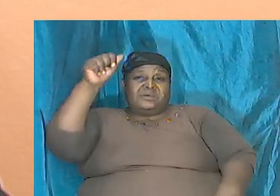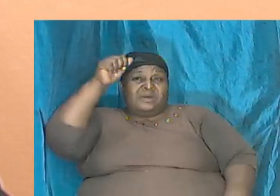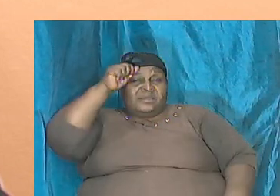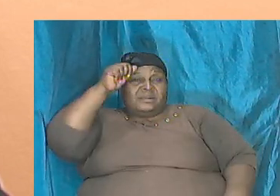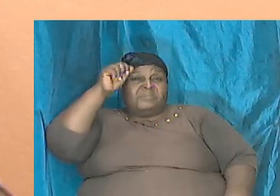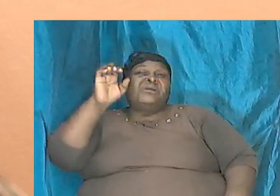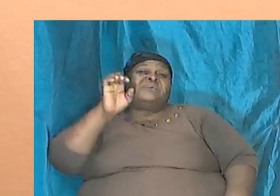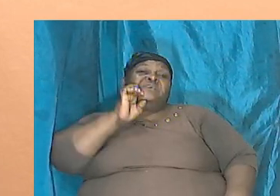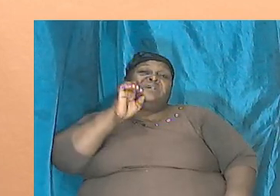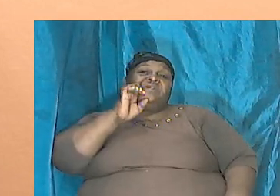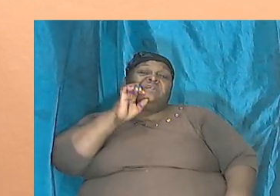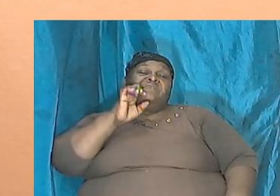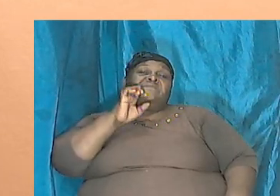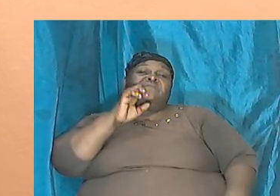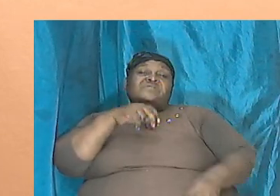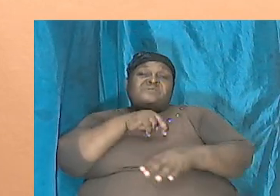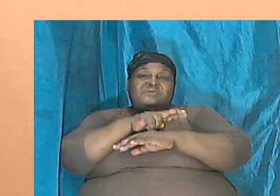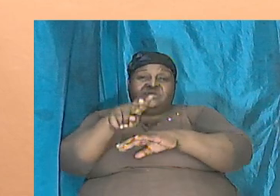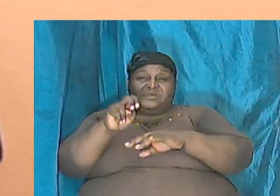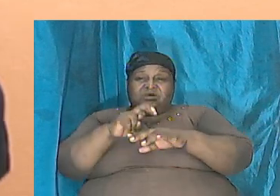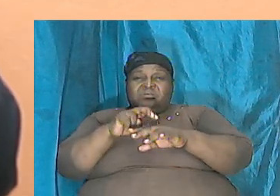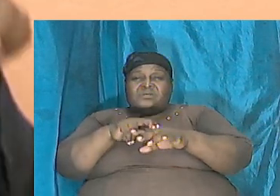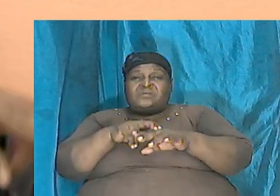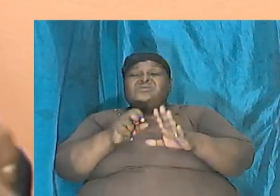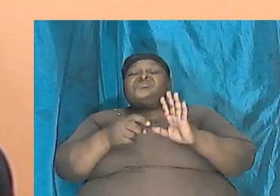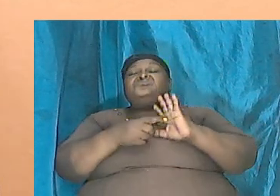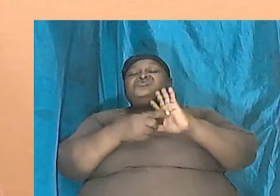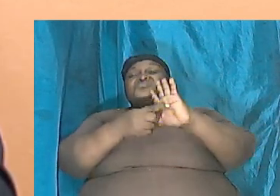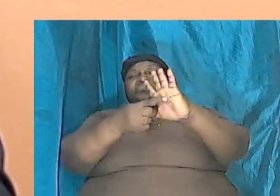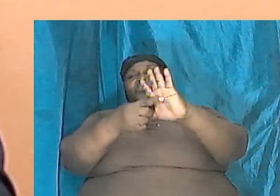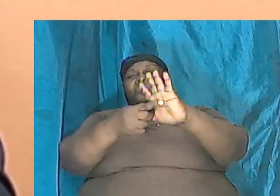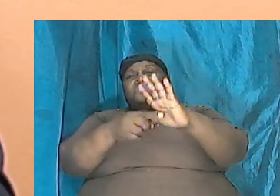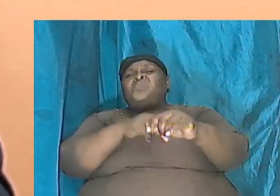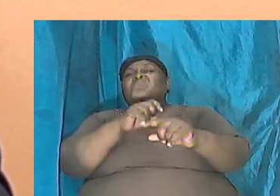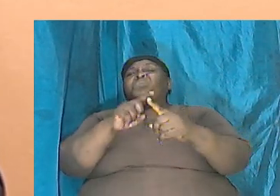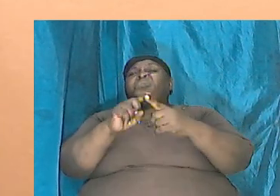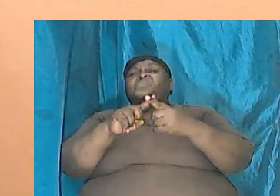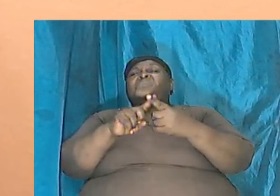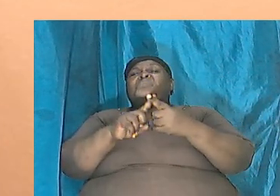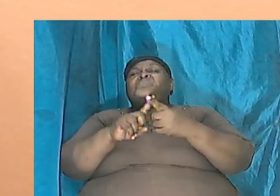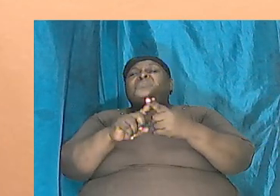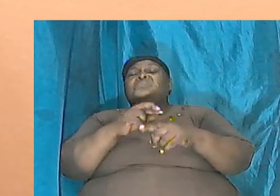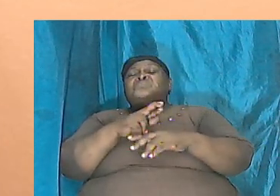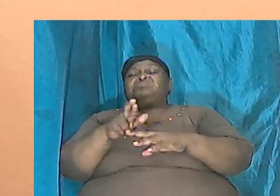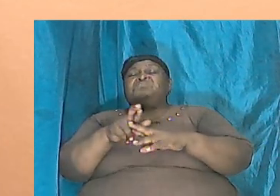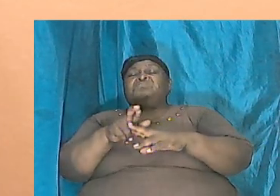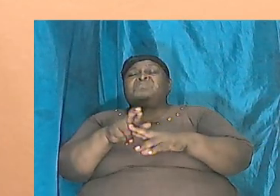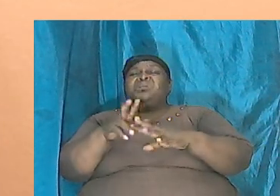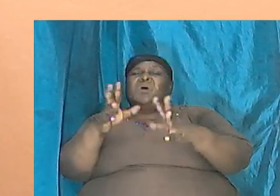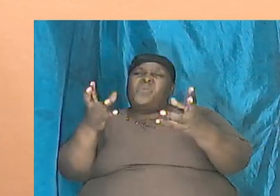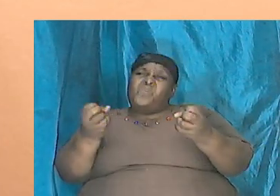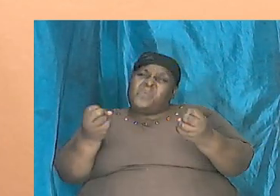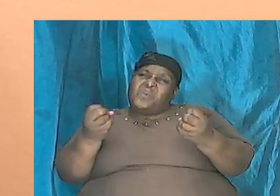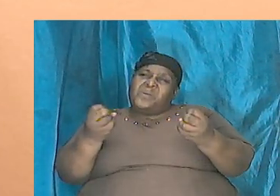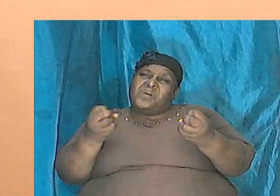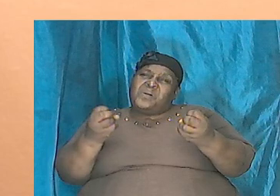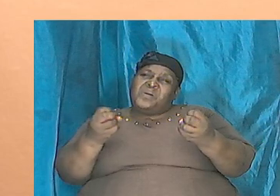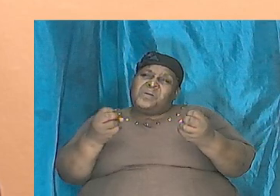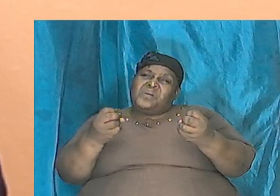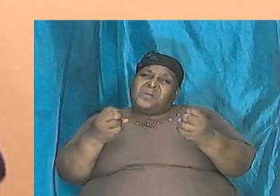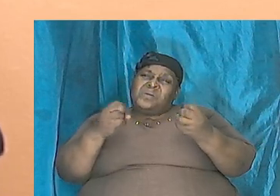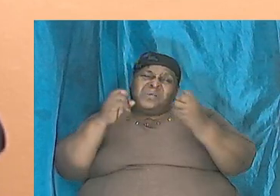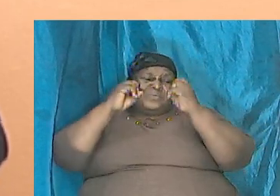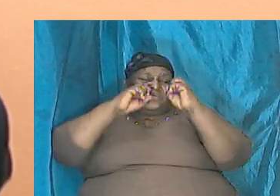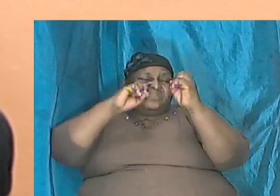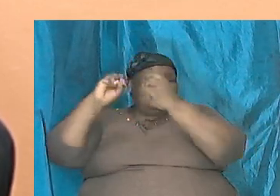race and we are going to show that when we get to the origin of nation but I want to debunk the other